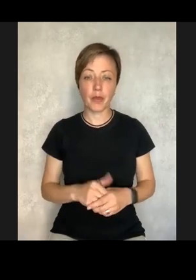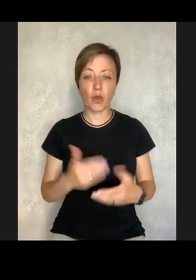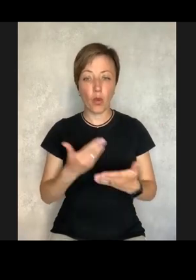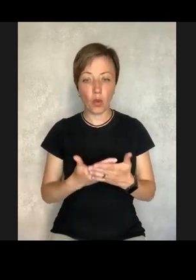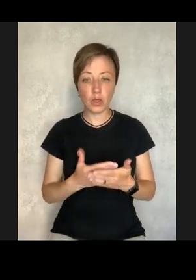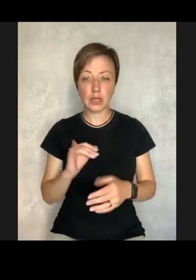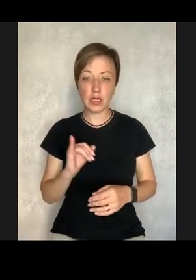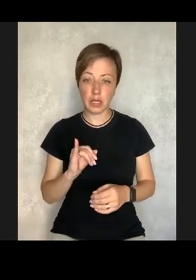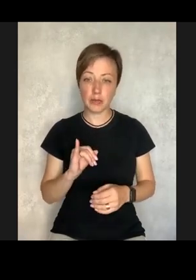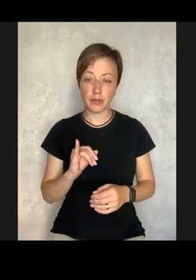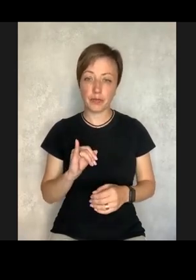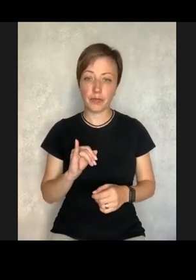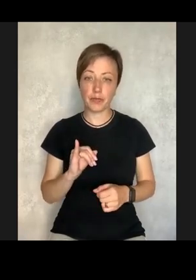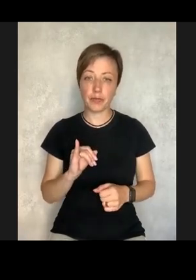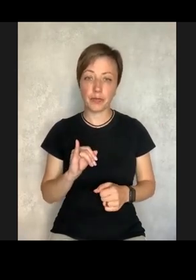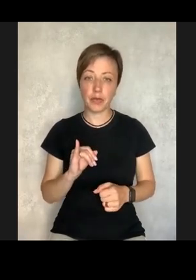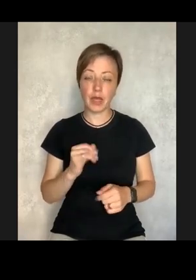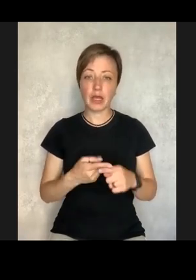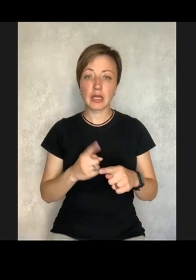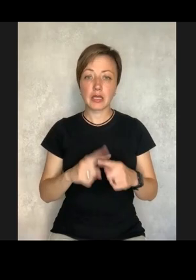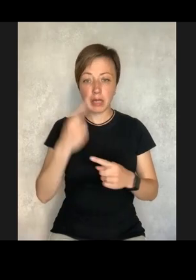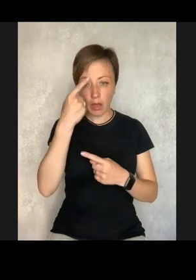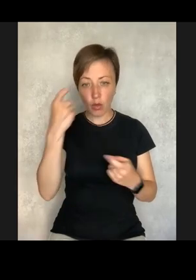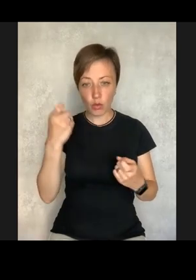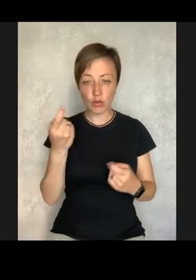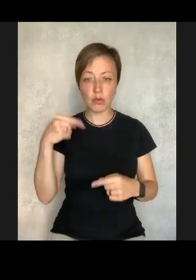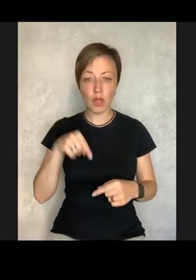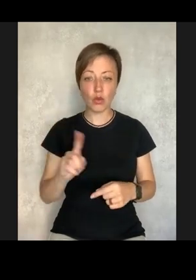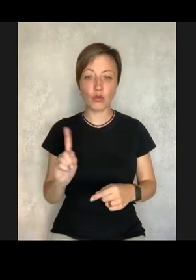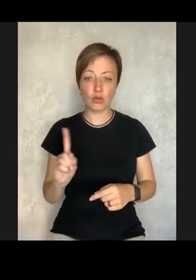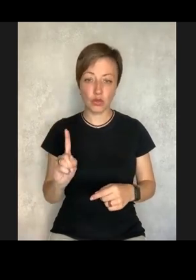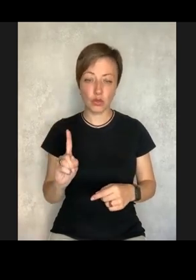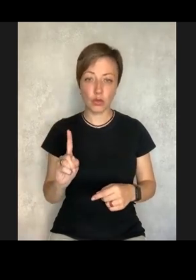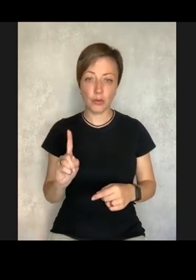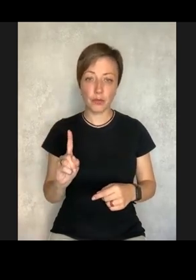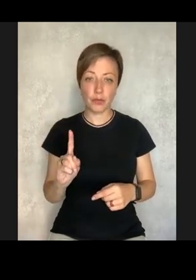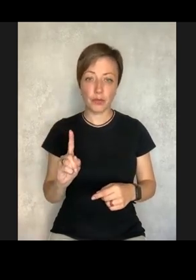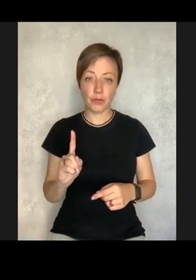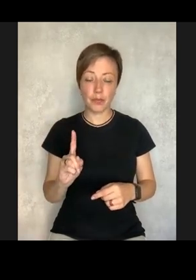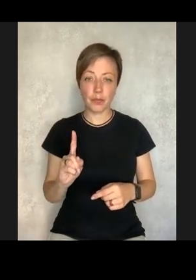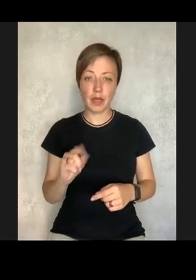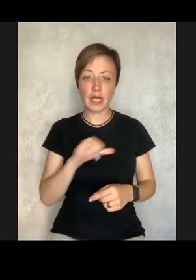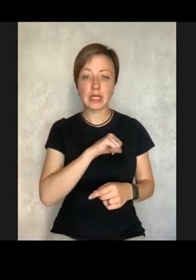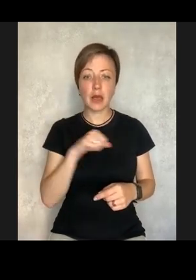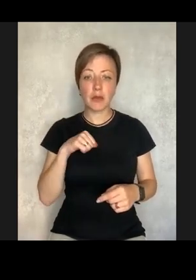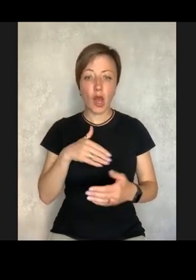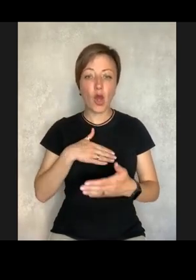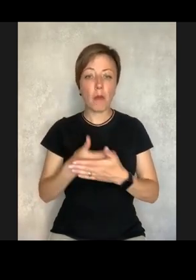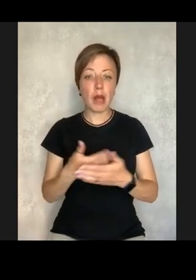so we are trying to reiterate